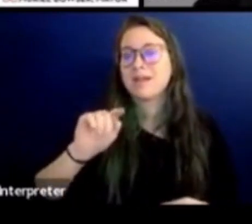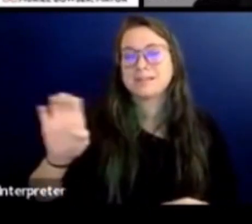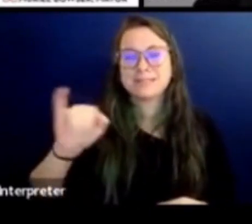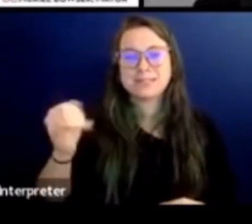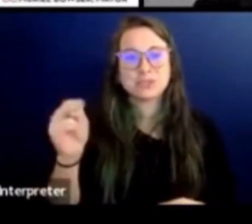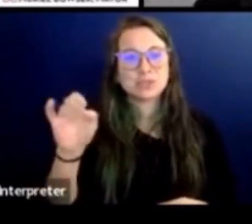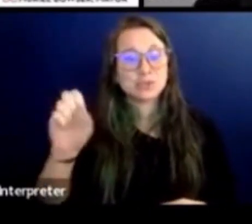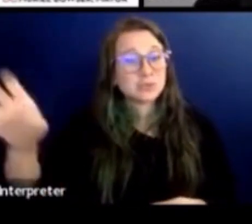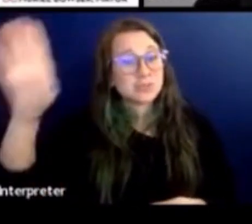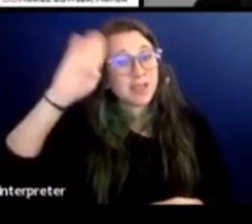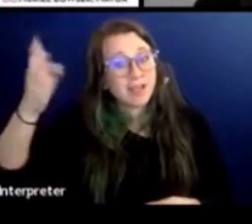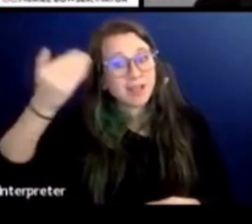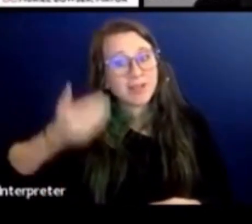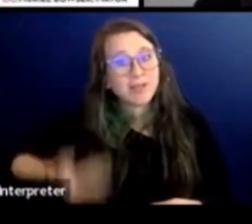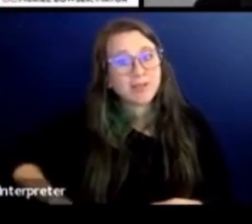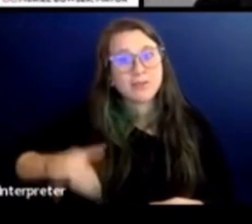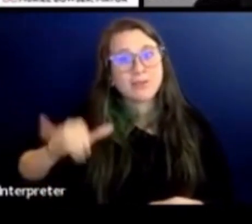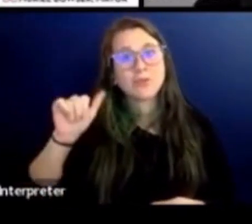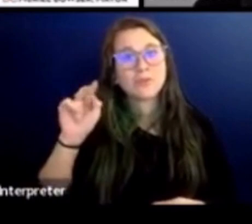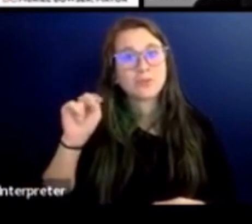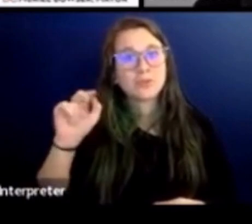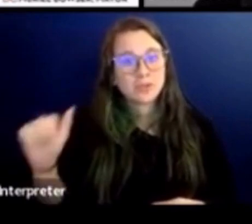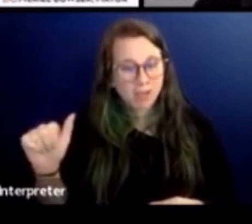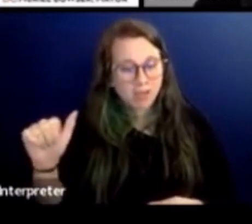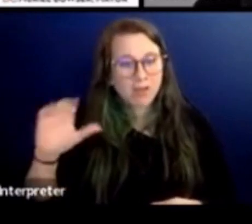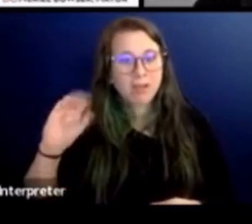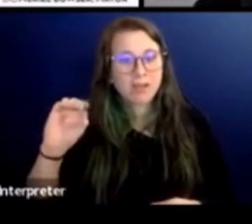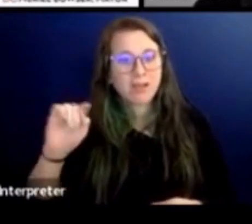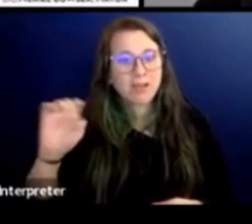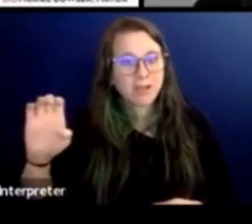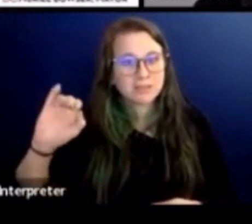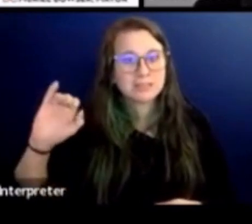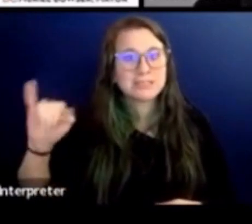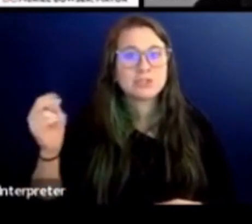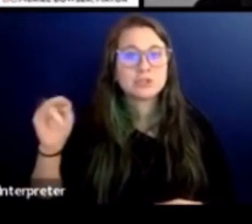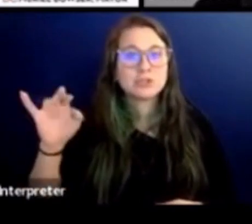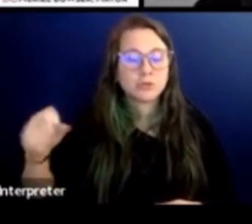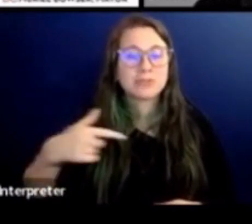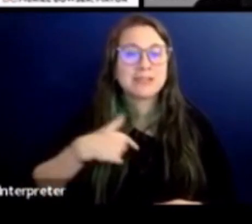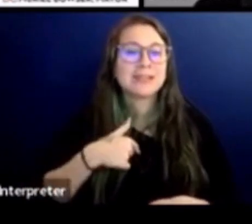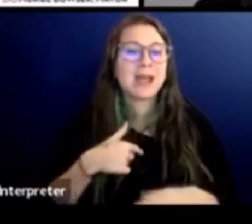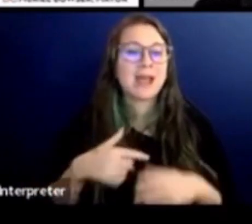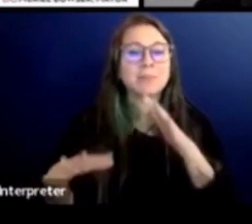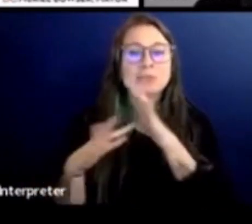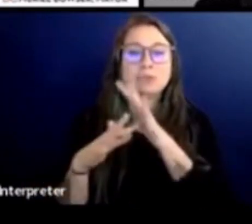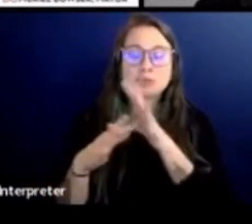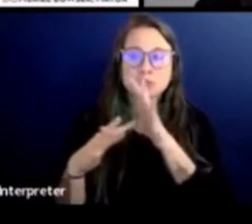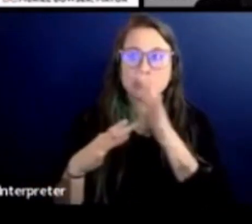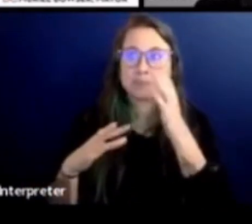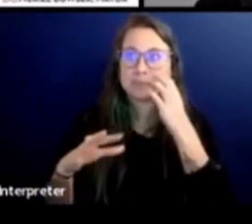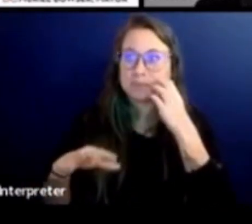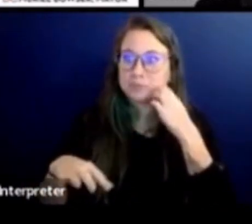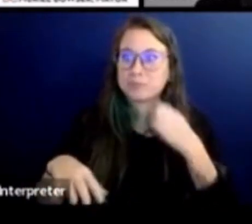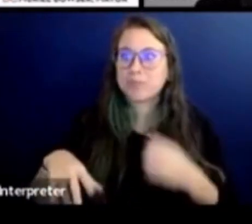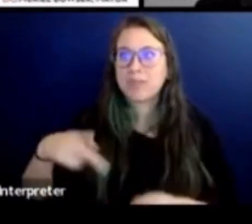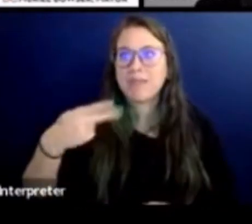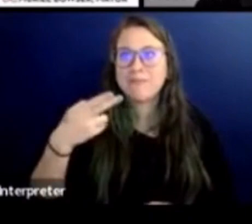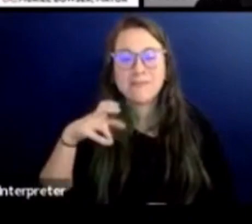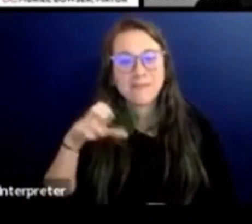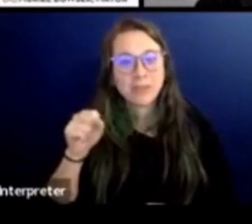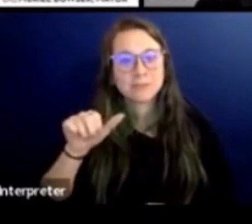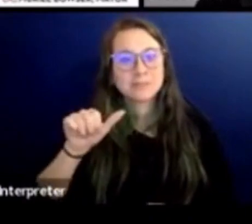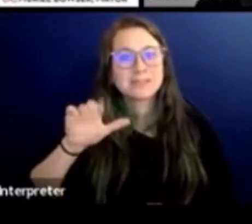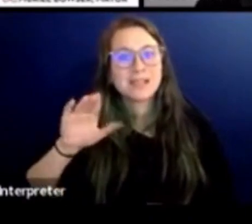Hello, everyone. My name is Yana Conti Jones, and I'm a junior at Phelps Ace High School. I'm a part of the organization Community Enrichment